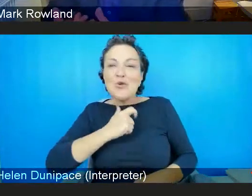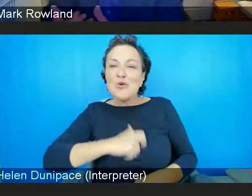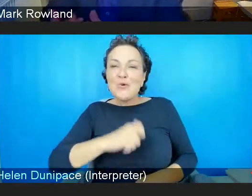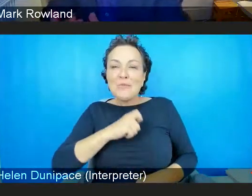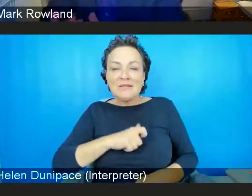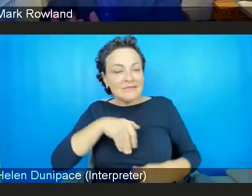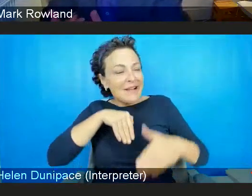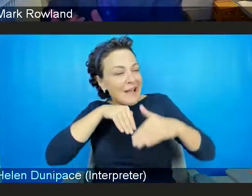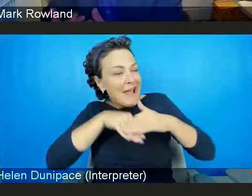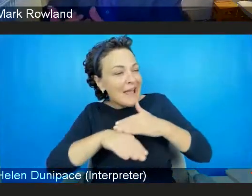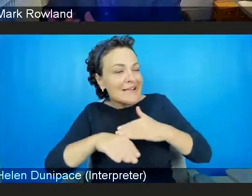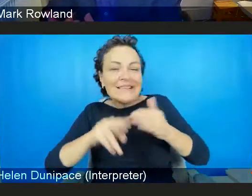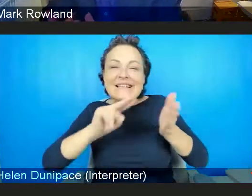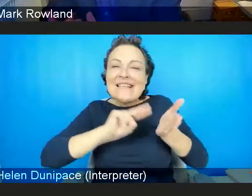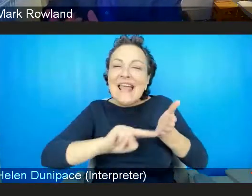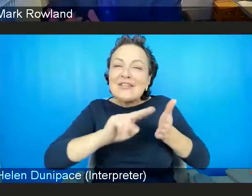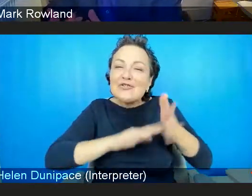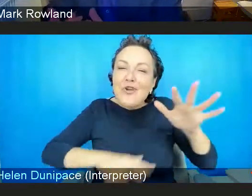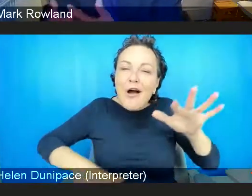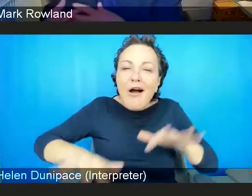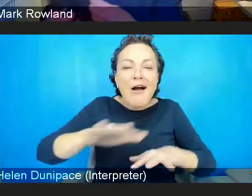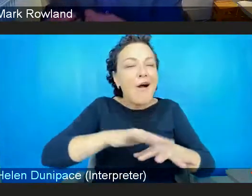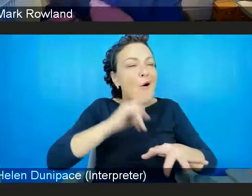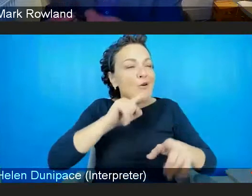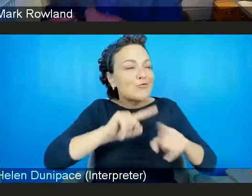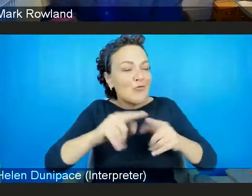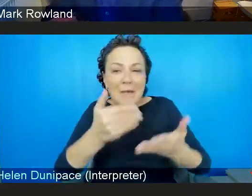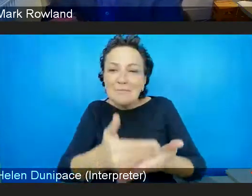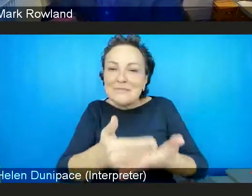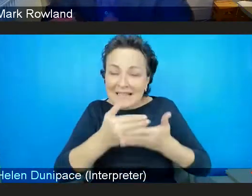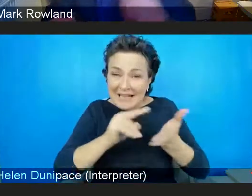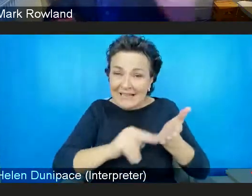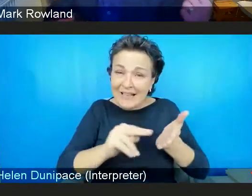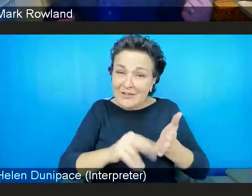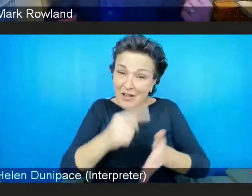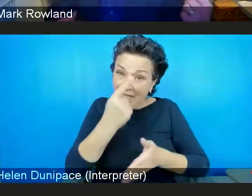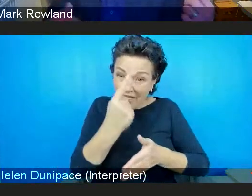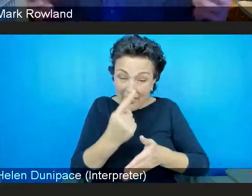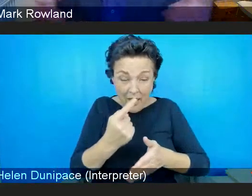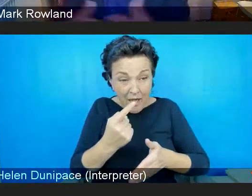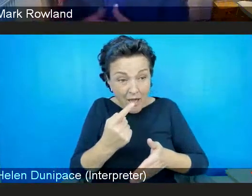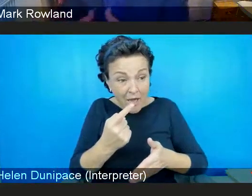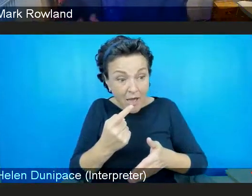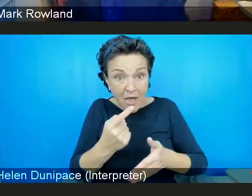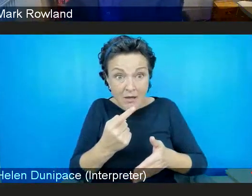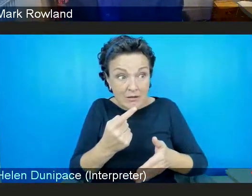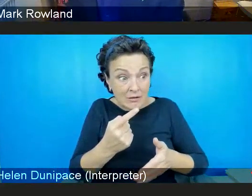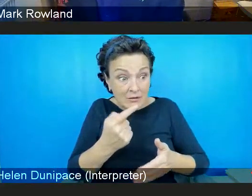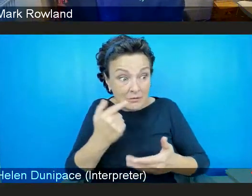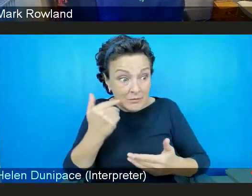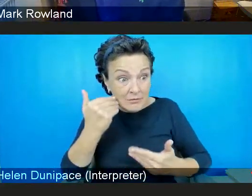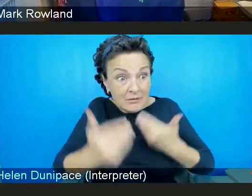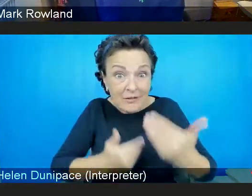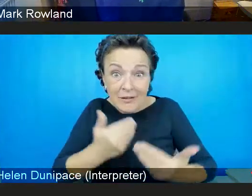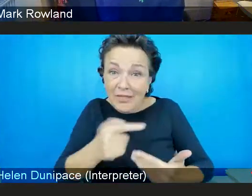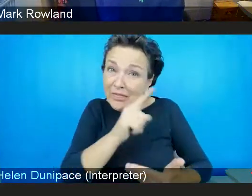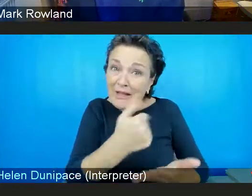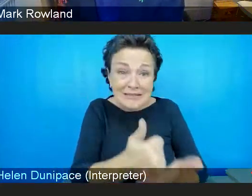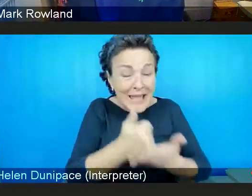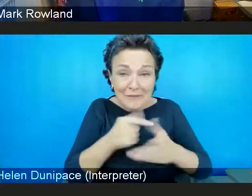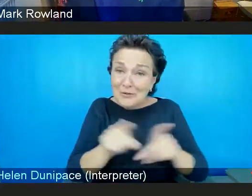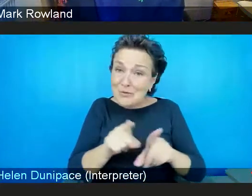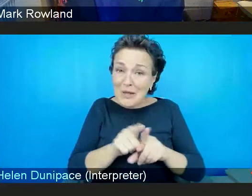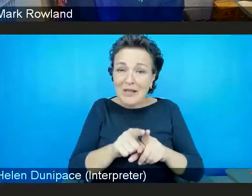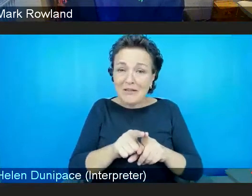to protect nature or enhance nature, that step itself is also great for mental health. So the question is well